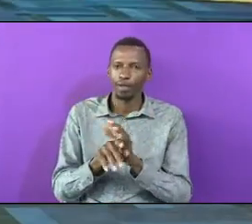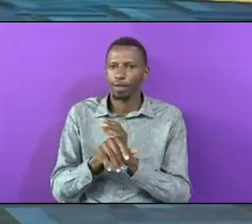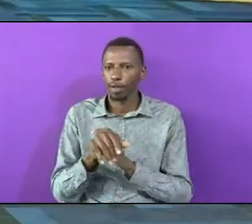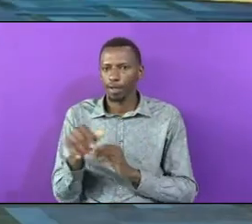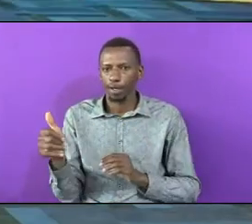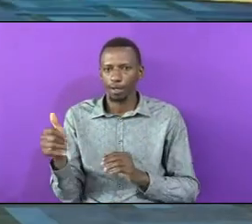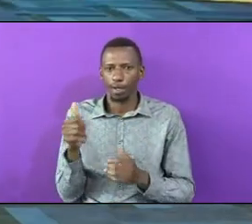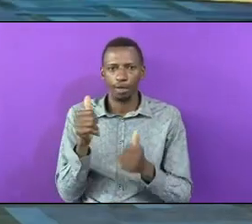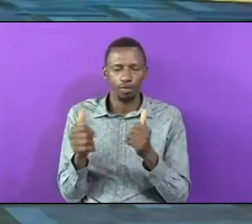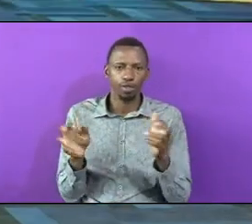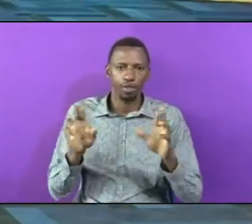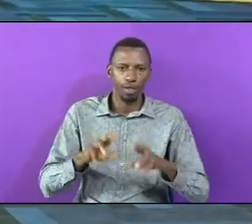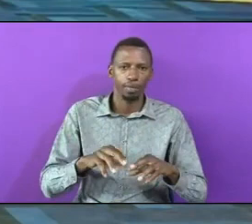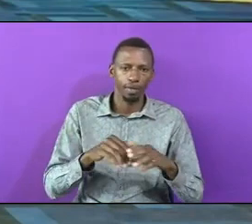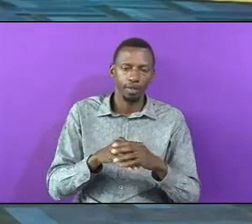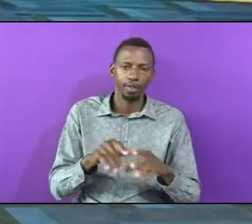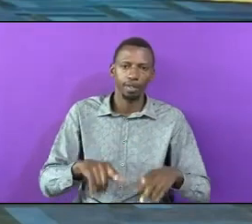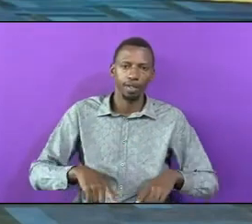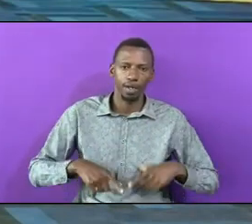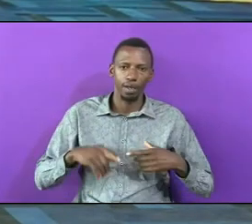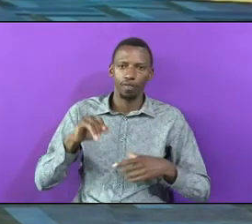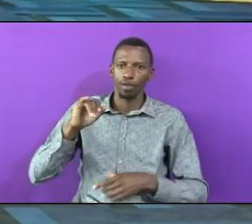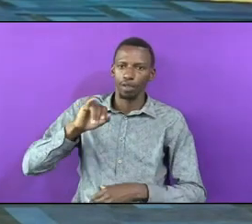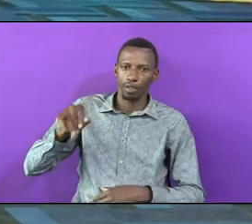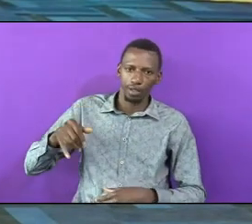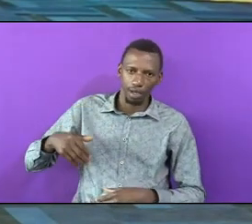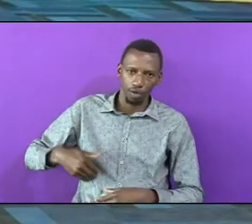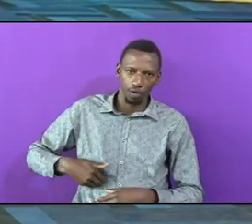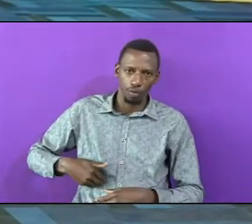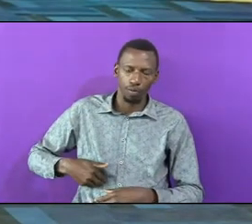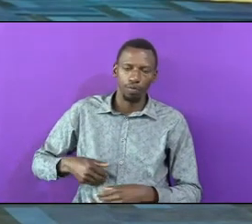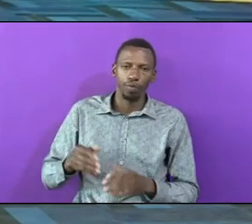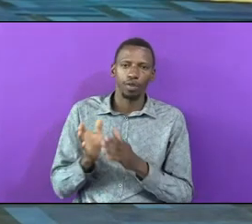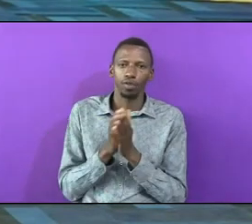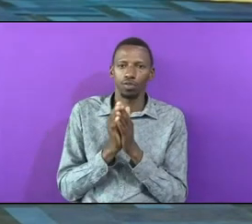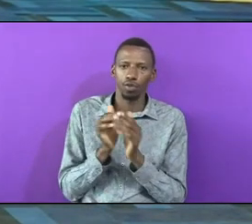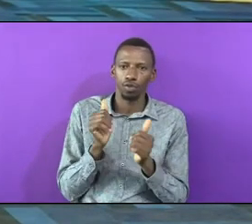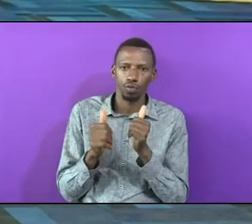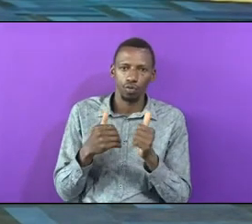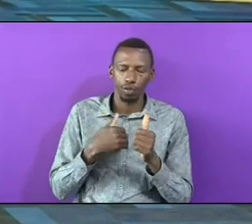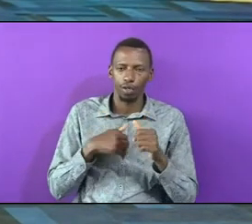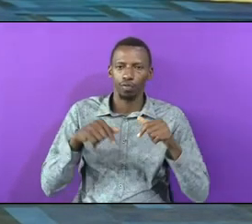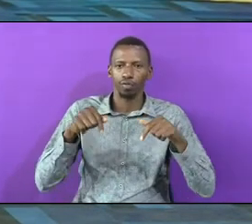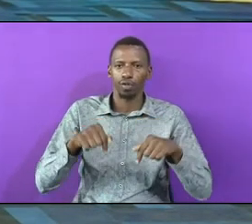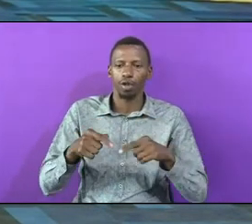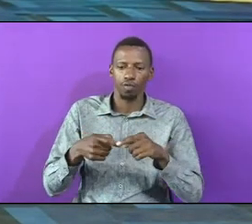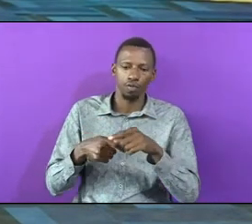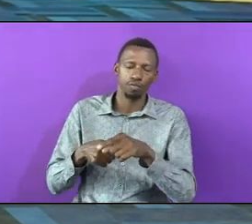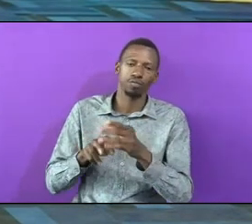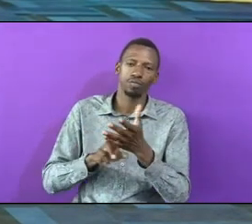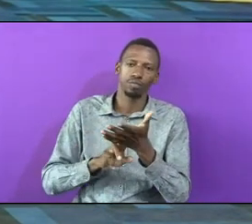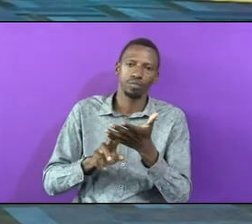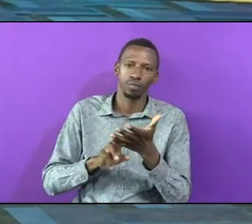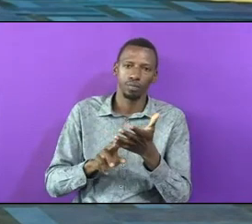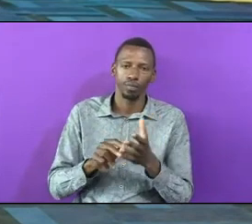In The Life Of Jacob The Story That We Have Today Comes From This Text